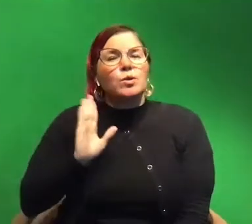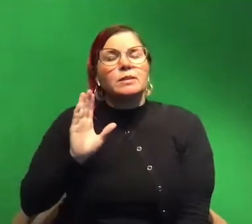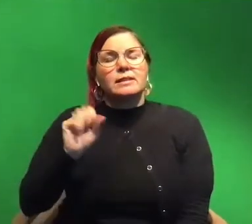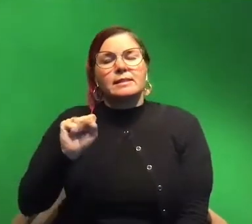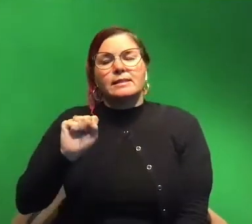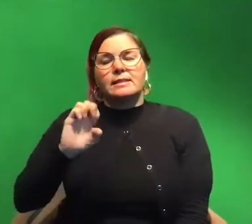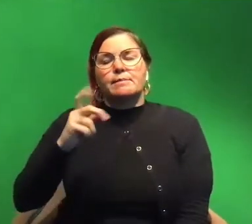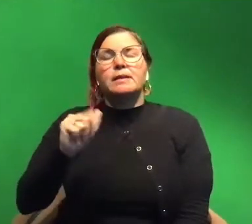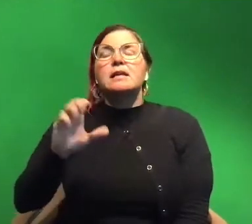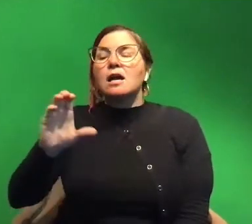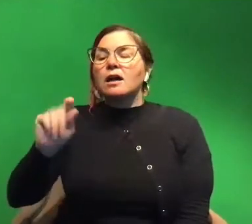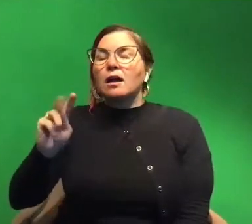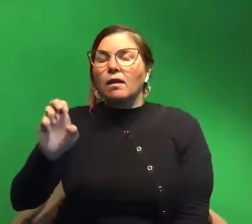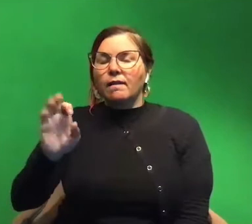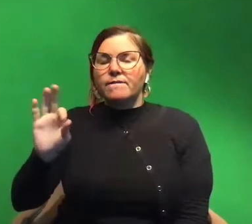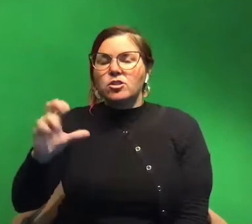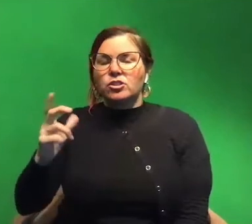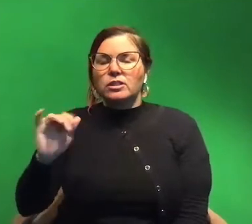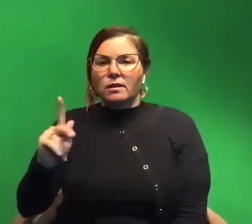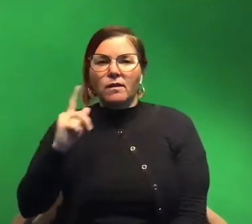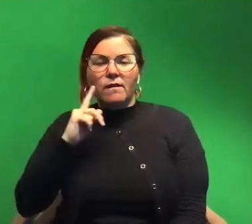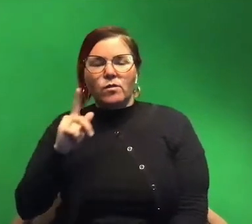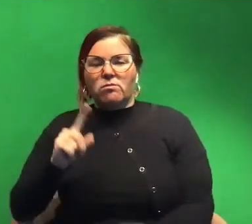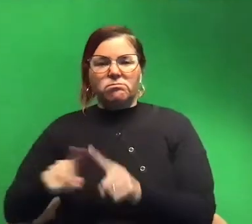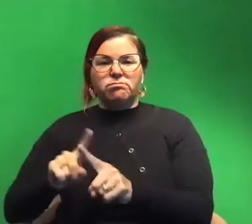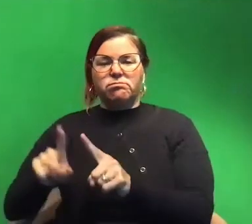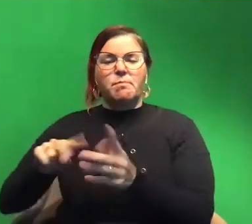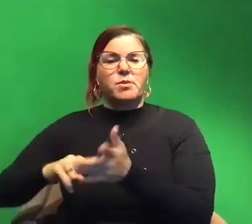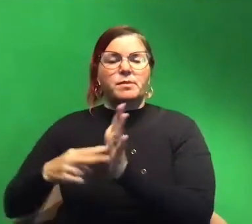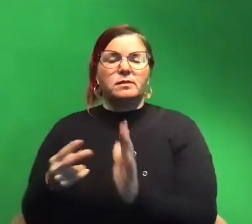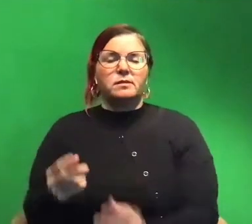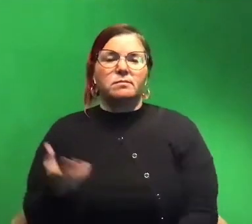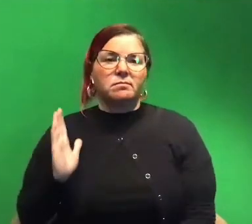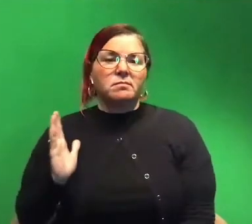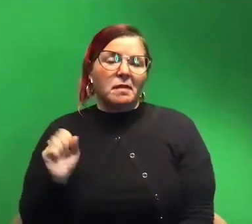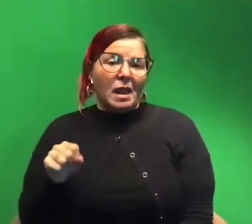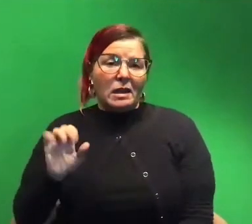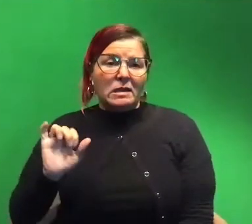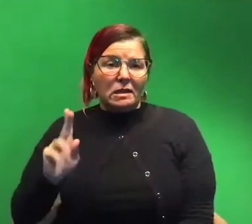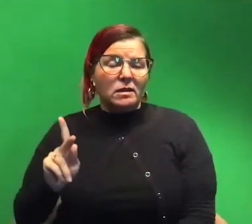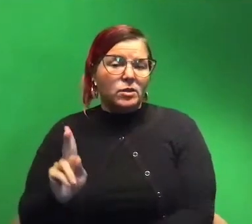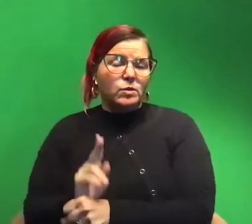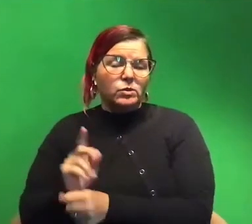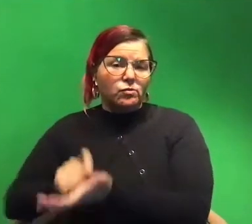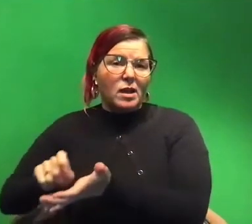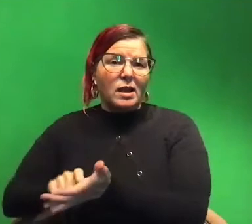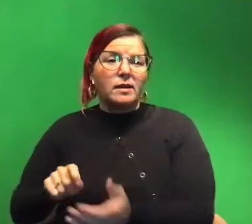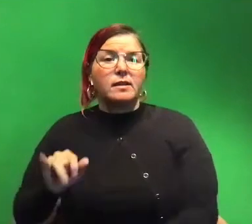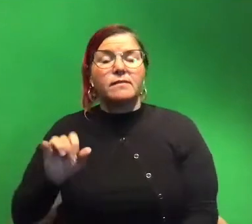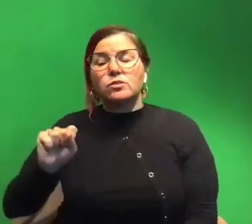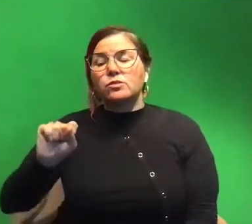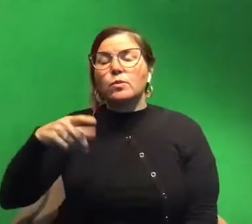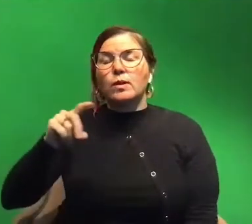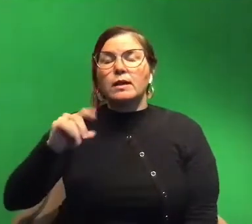cuttlefish ink for um all sorts of stuff and so that was ink used in ink. If you ever get squid ink pasta the